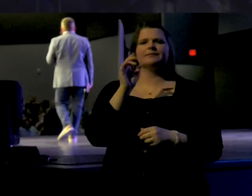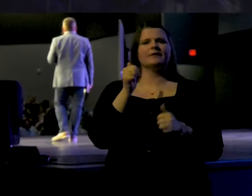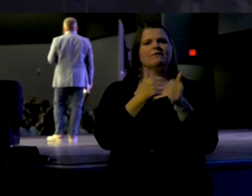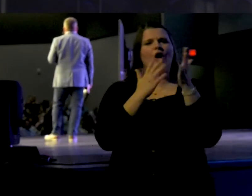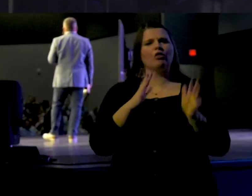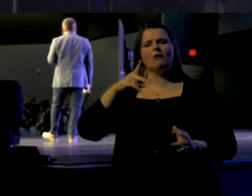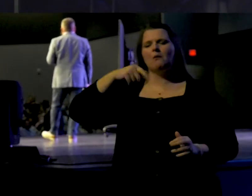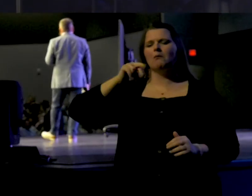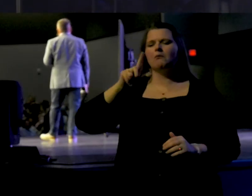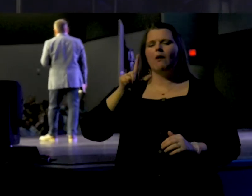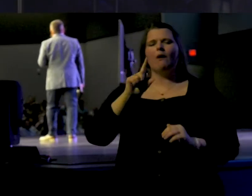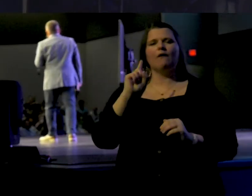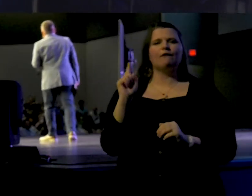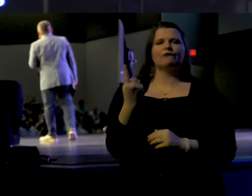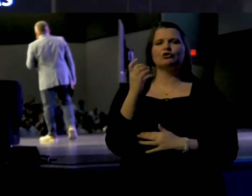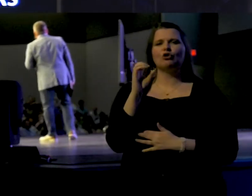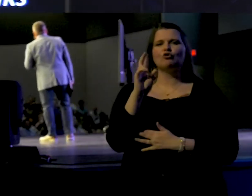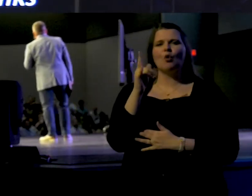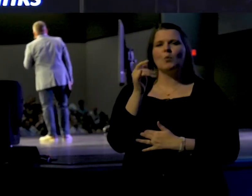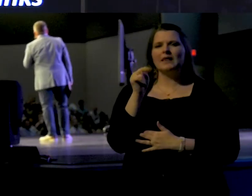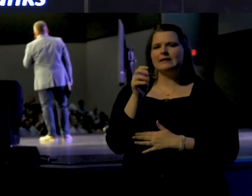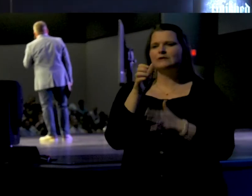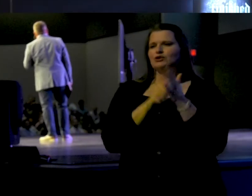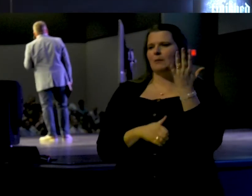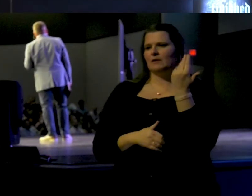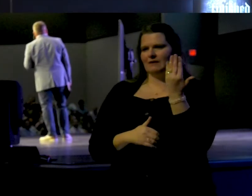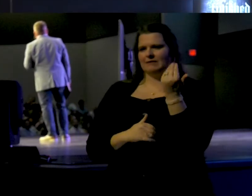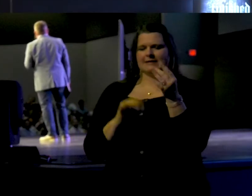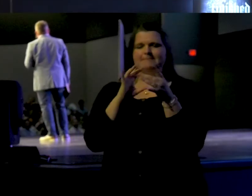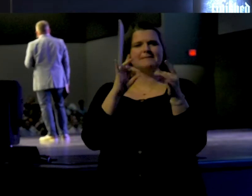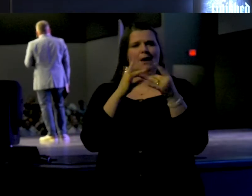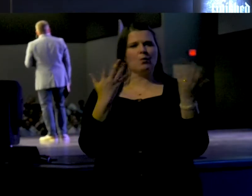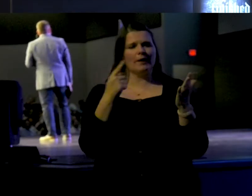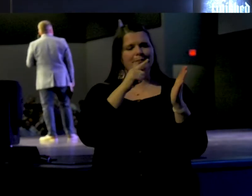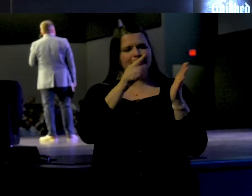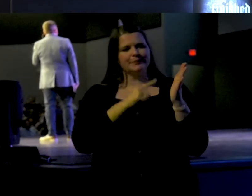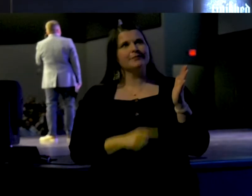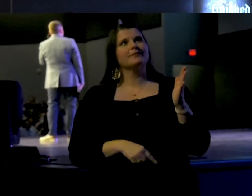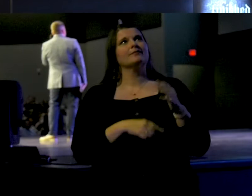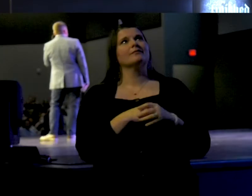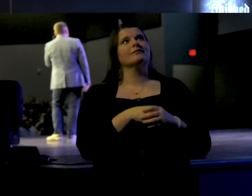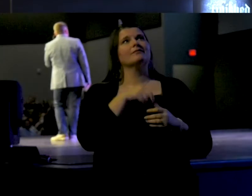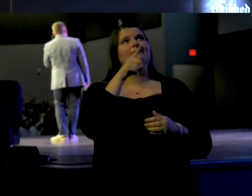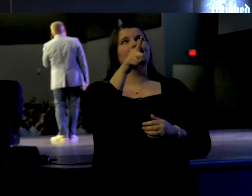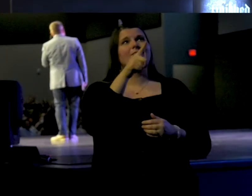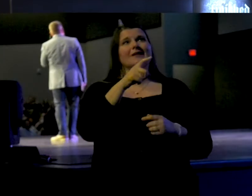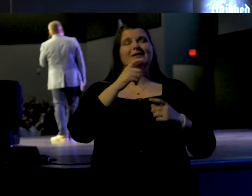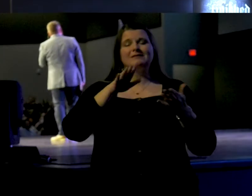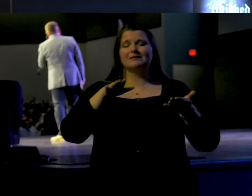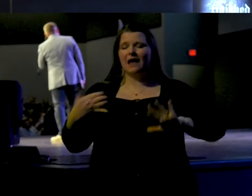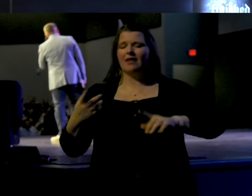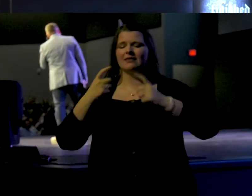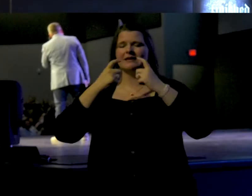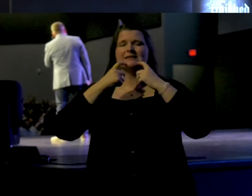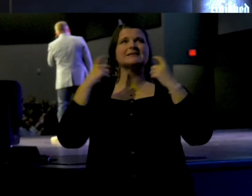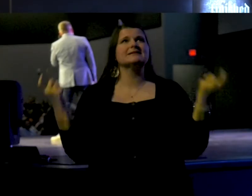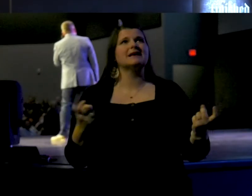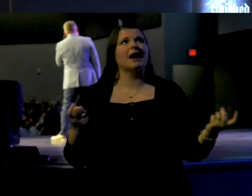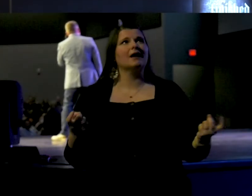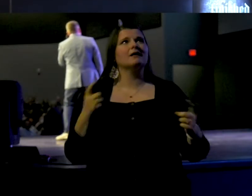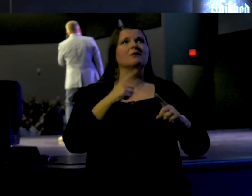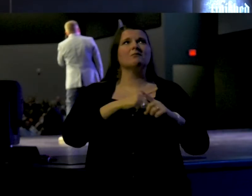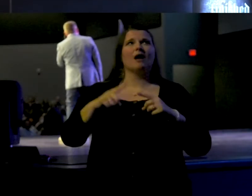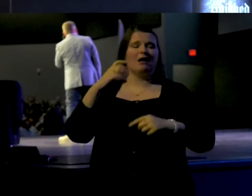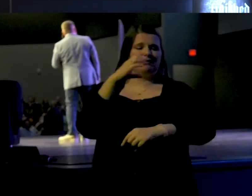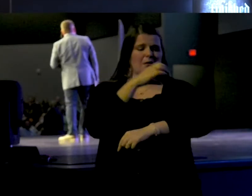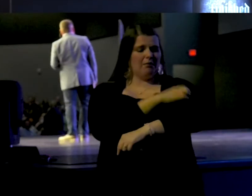in the book of 1 Corinthians chapter 15 said these words, The sting of death is sin and the power of